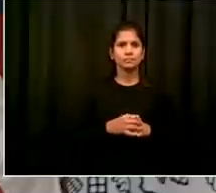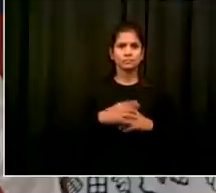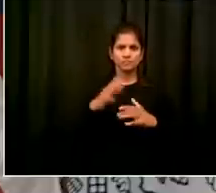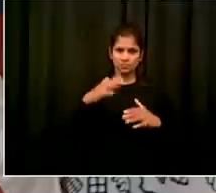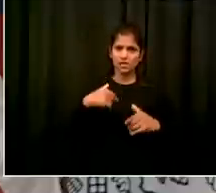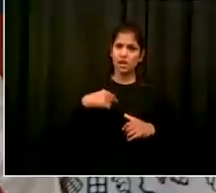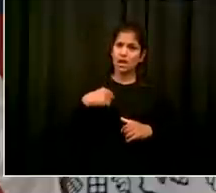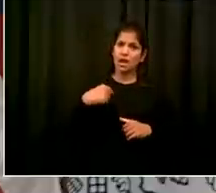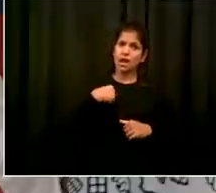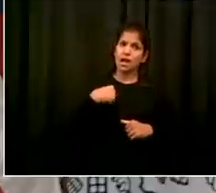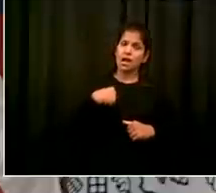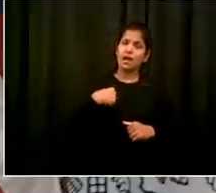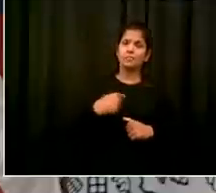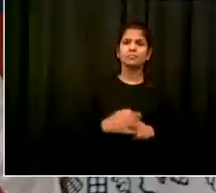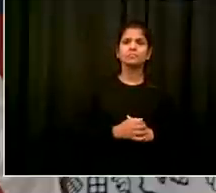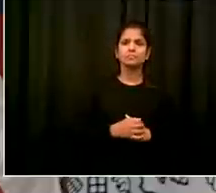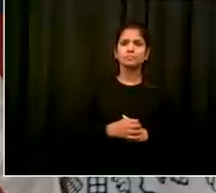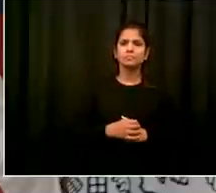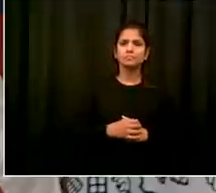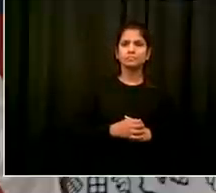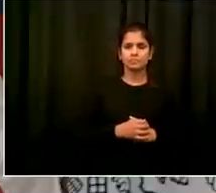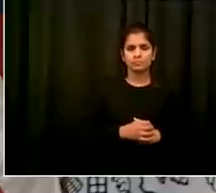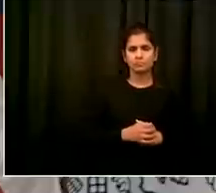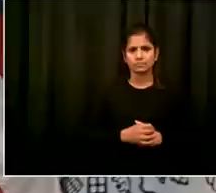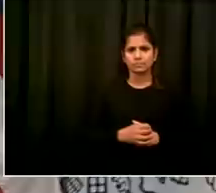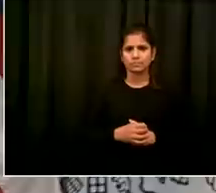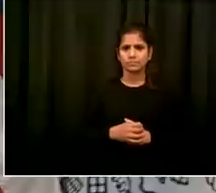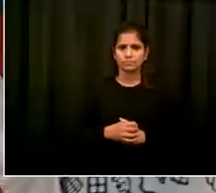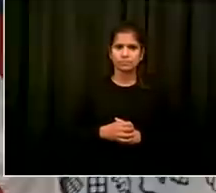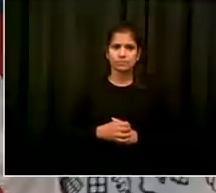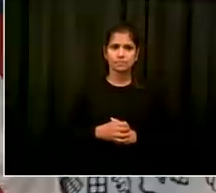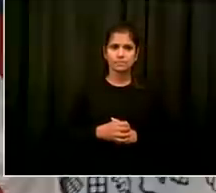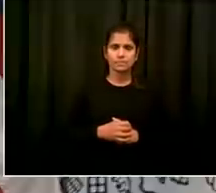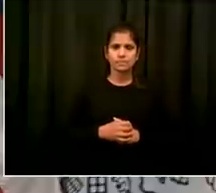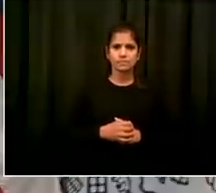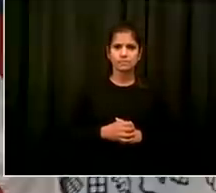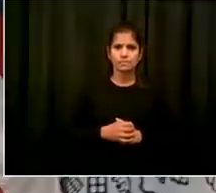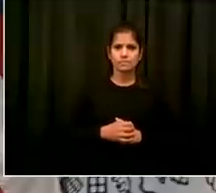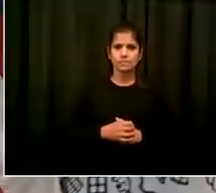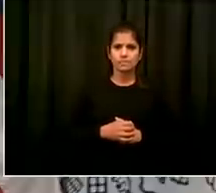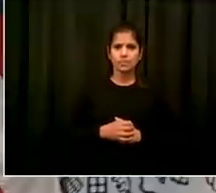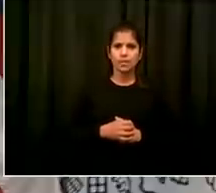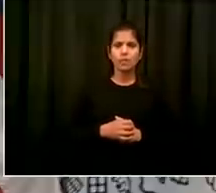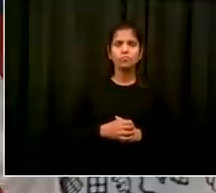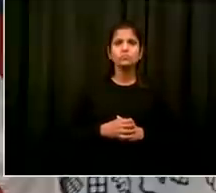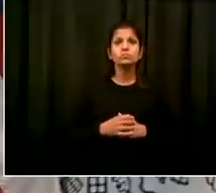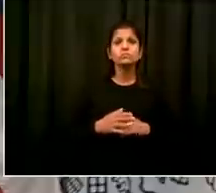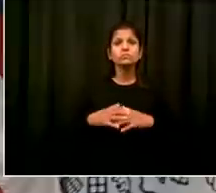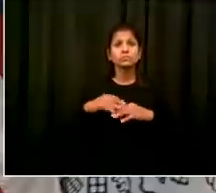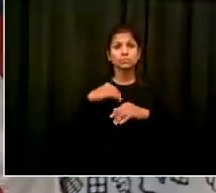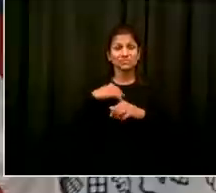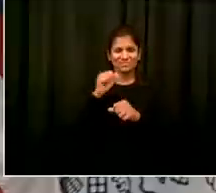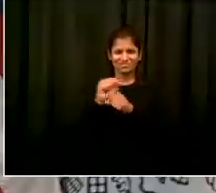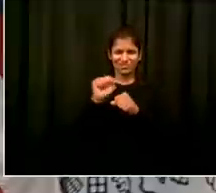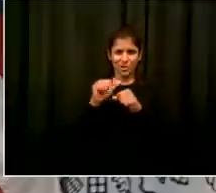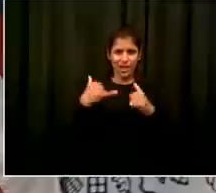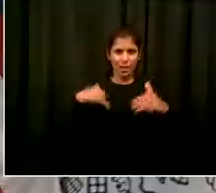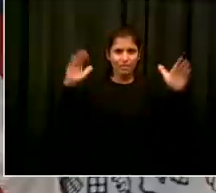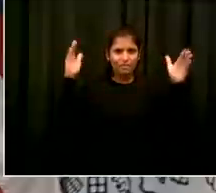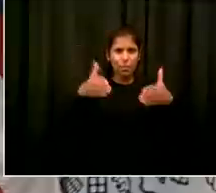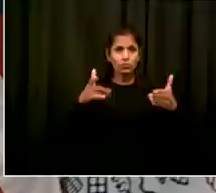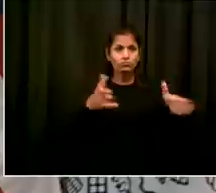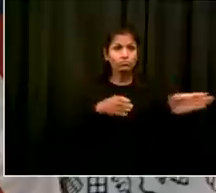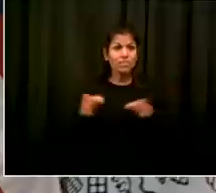is how that medical monitoring will be done in every school uh every month